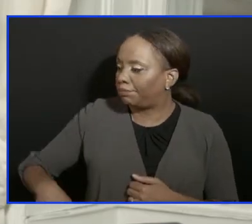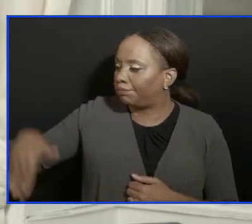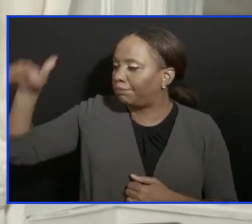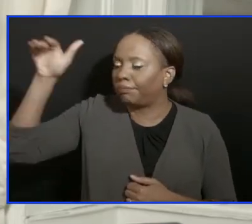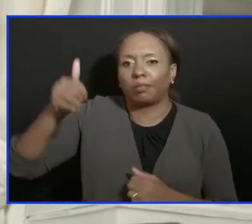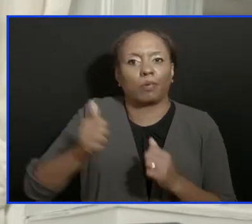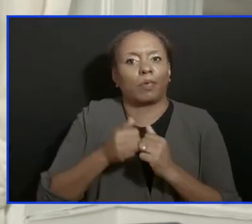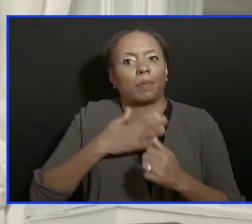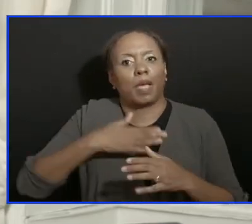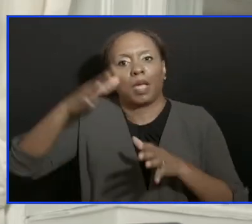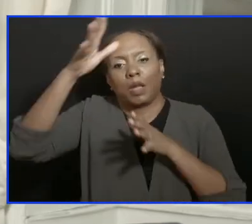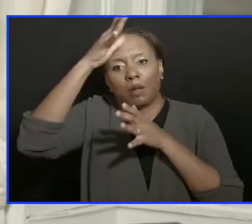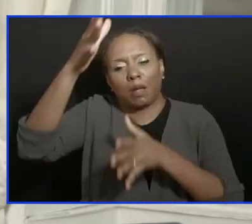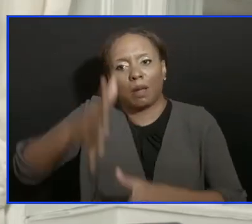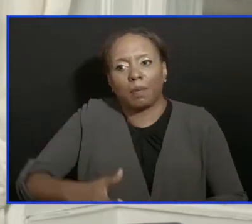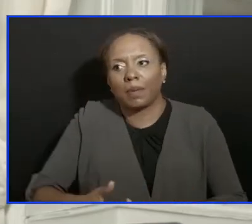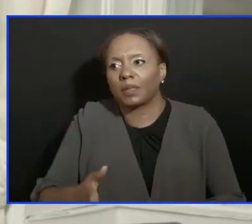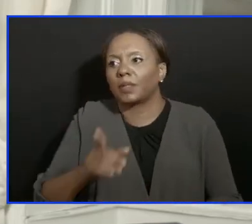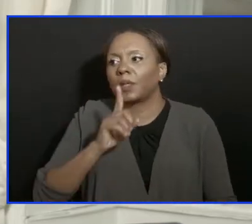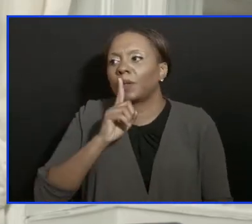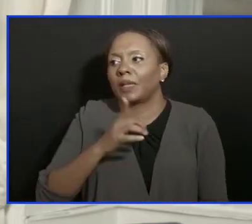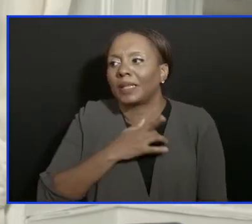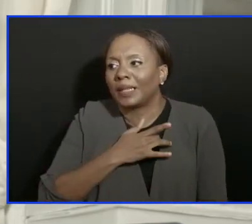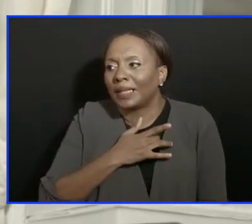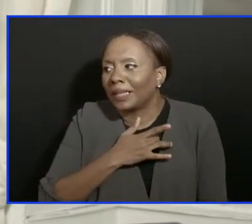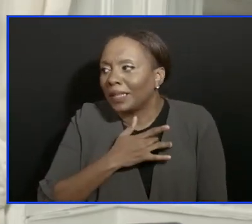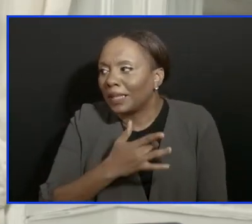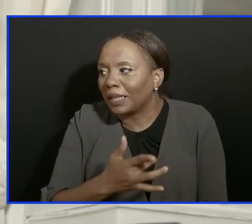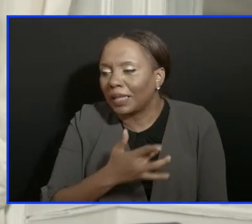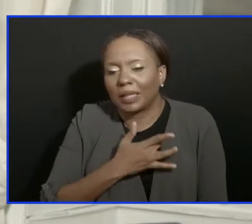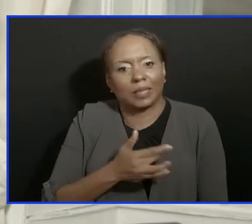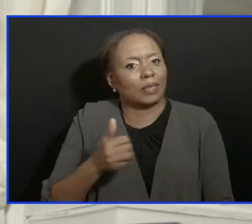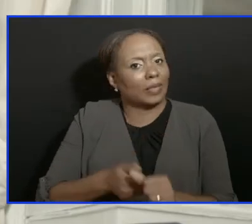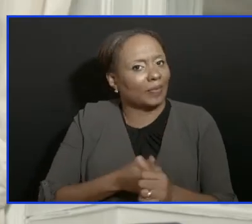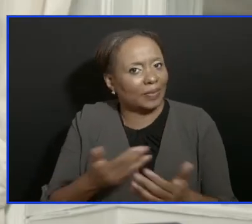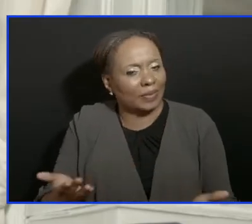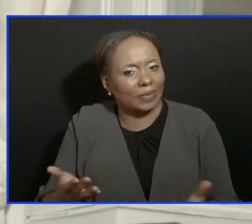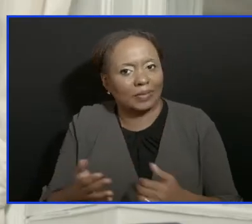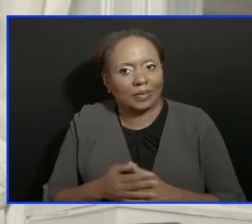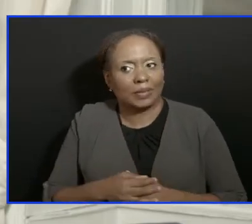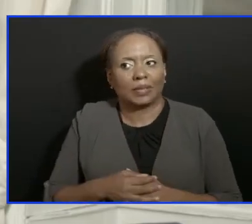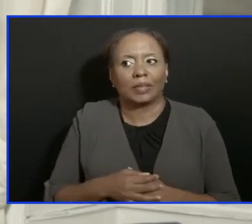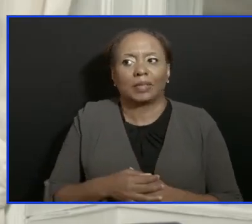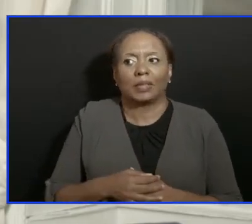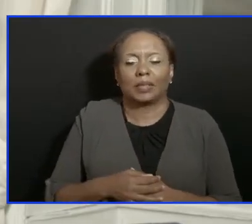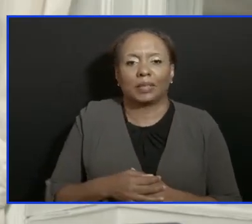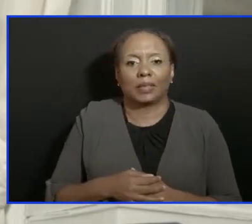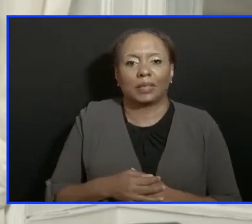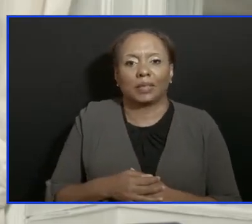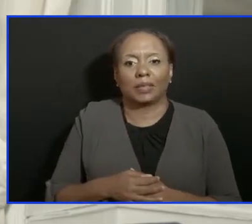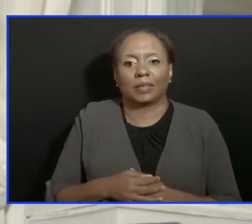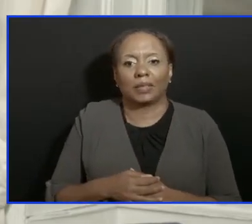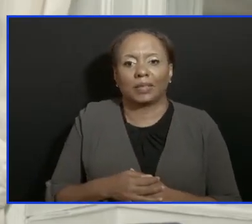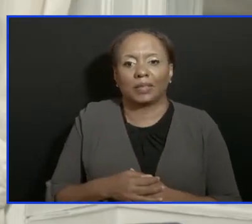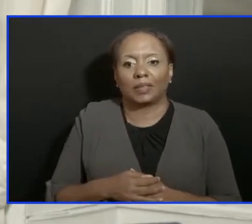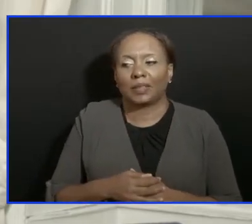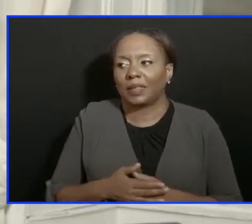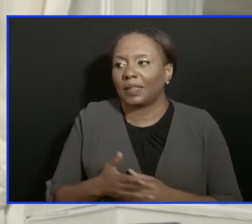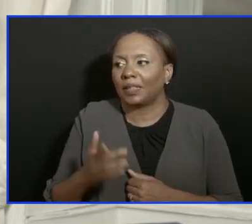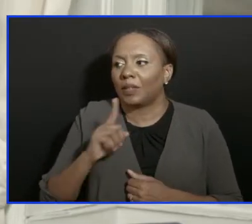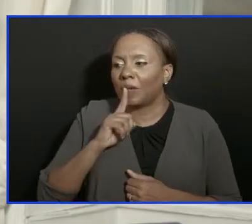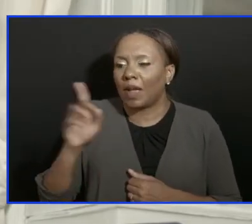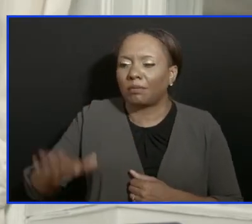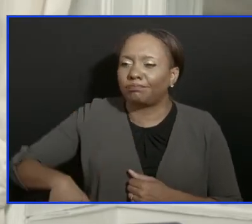grandparents, I understand that. I'm very sensitive to anything with older people, right? Because I know who brought me up. A lot of my dad